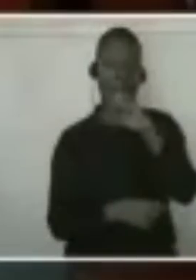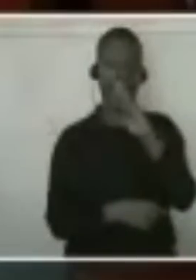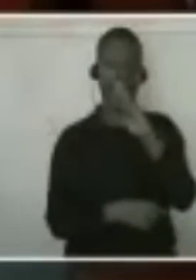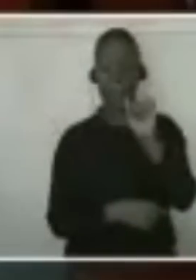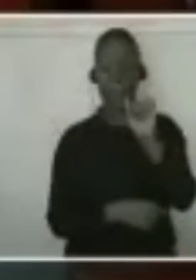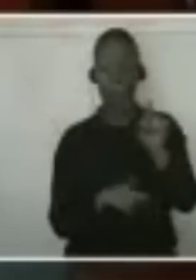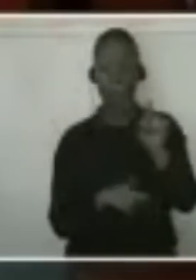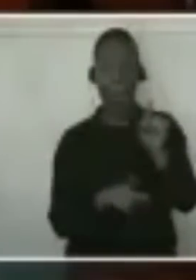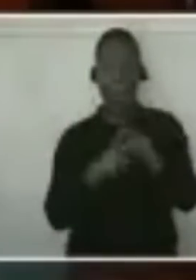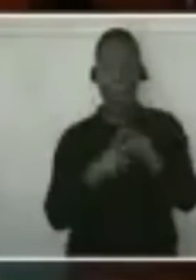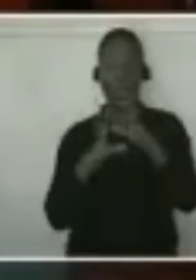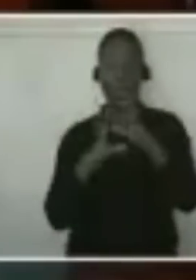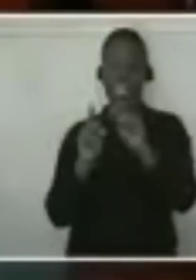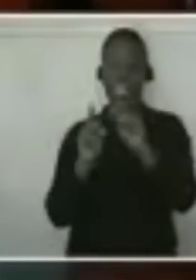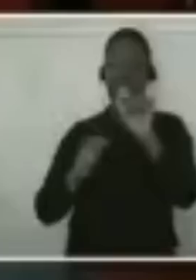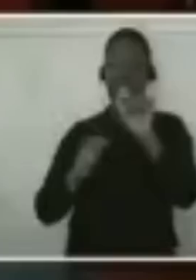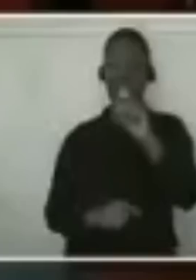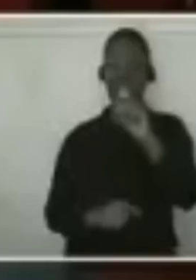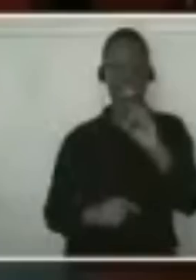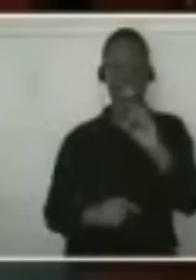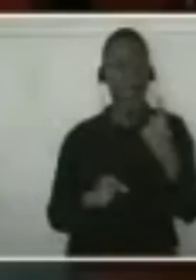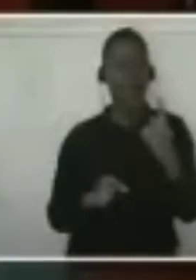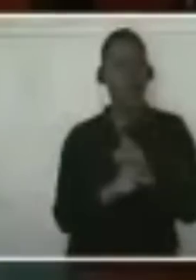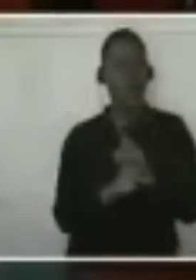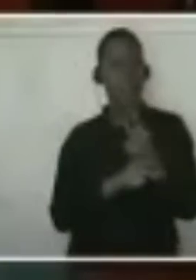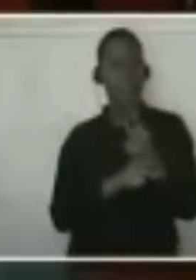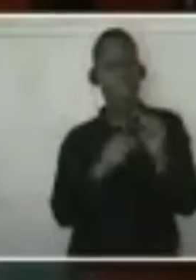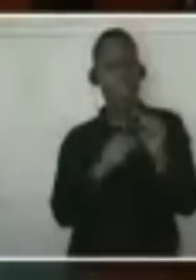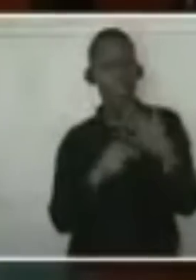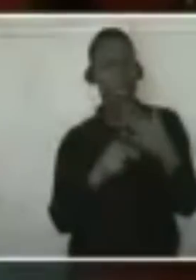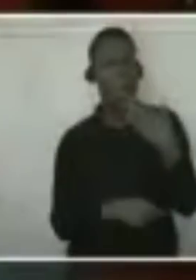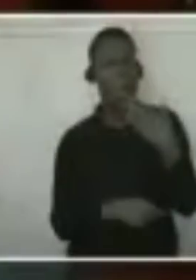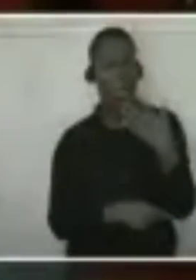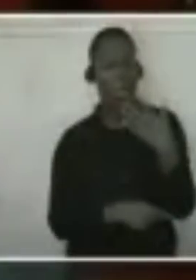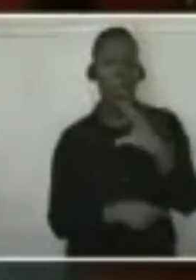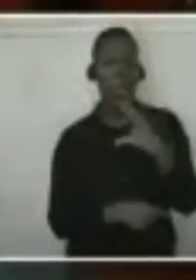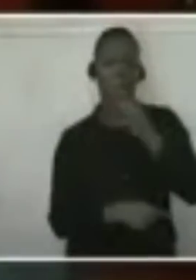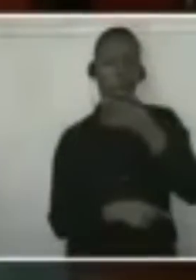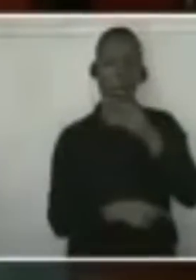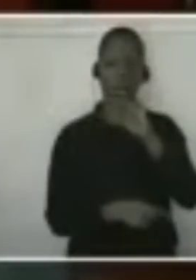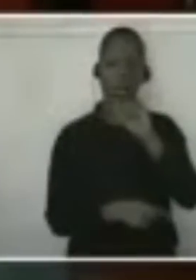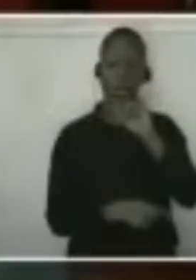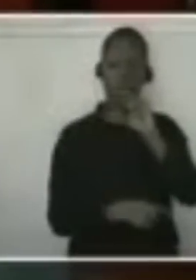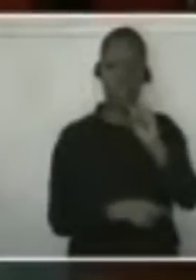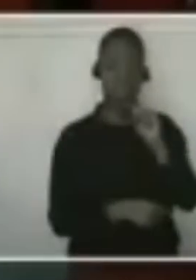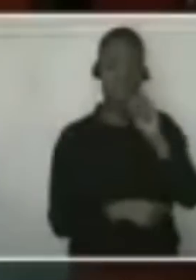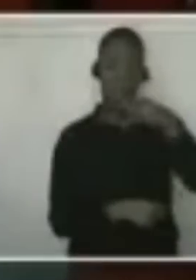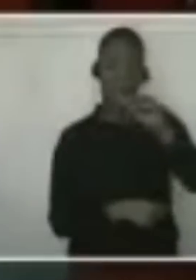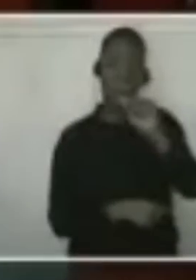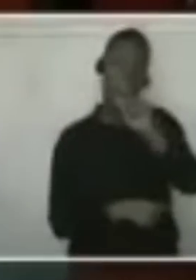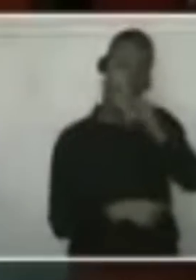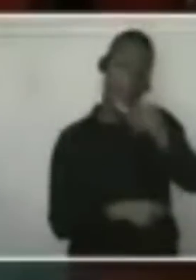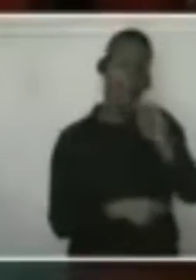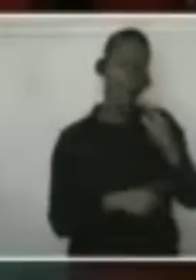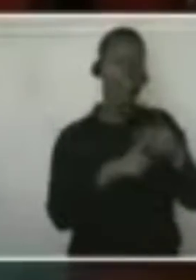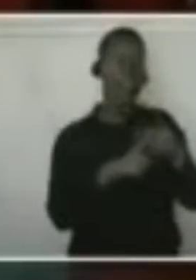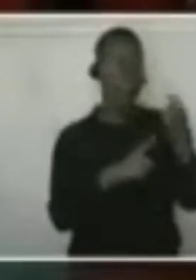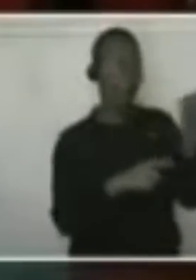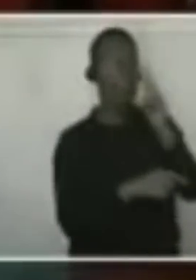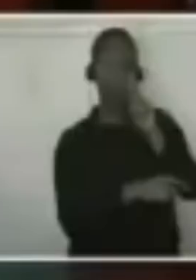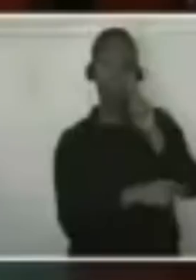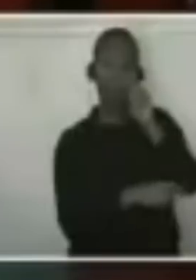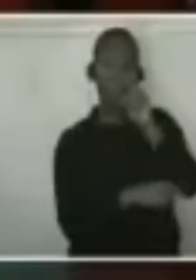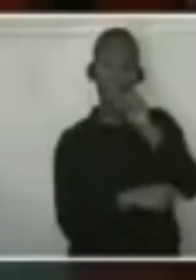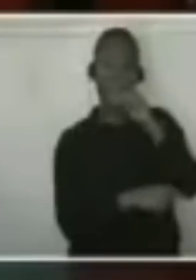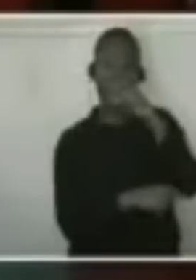continual attack of Chris Papas. Now, here's the reality. The